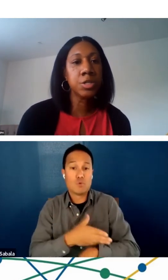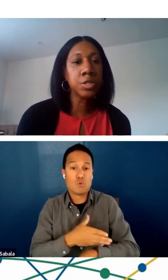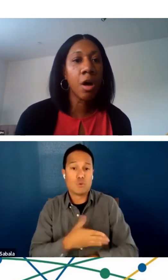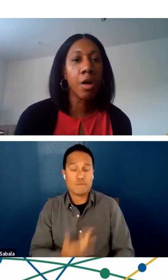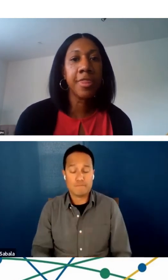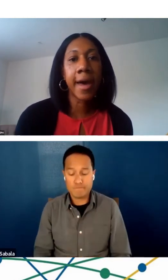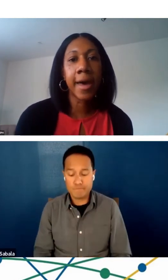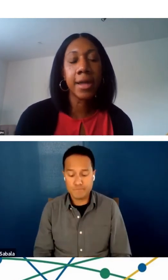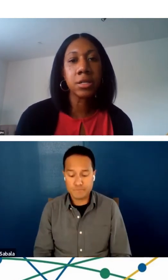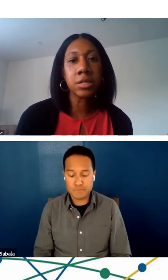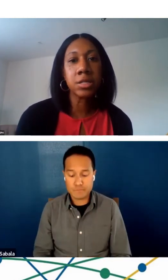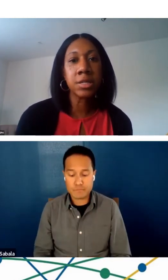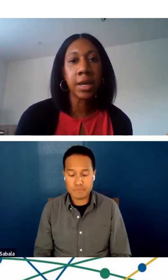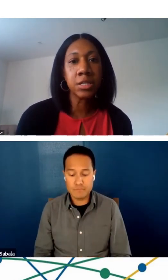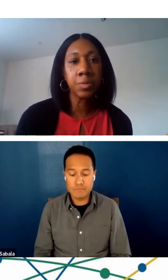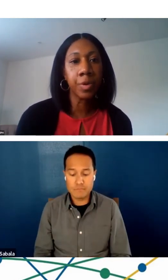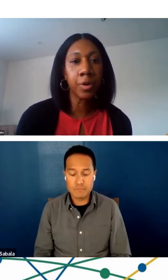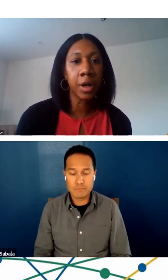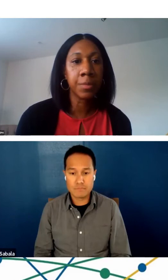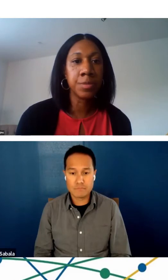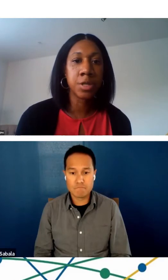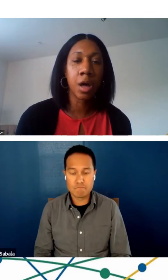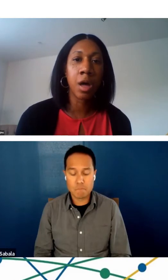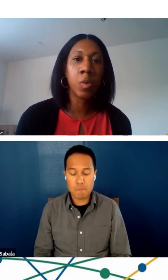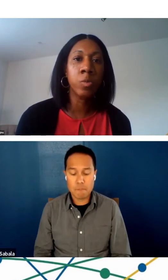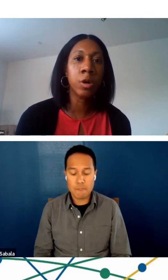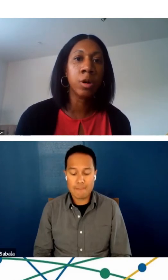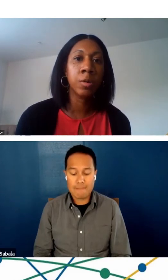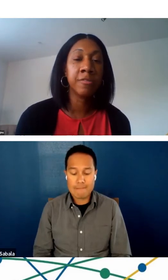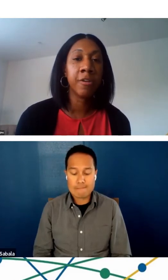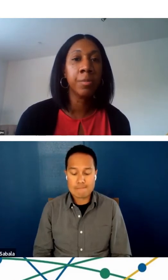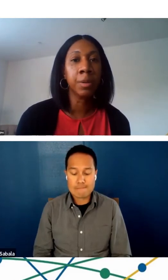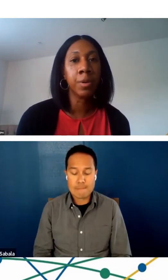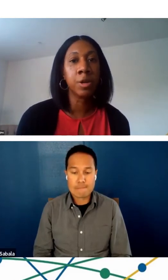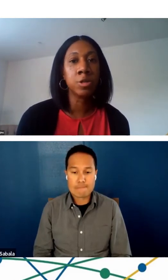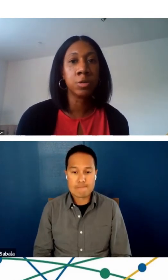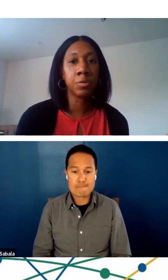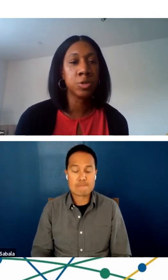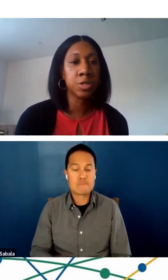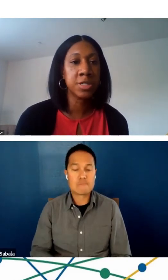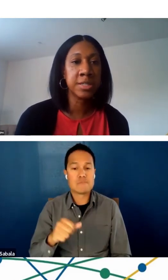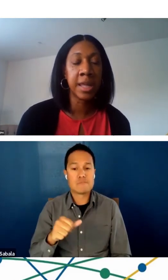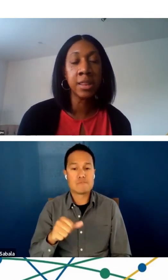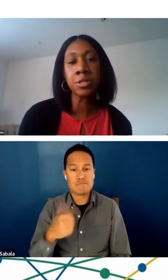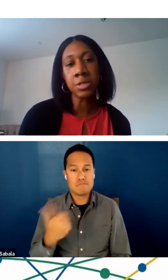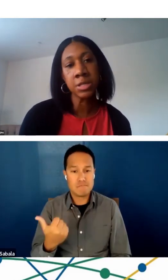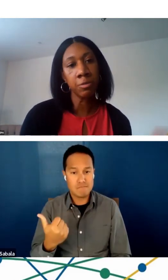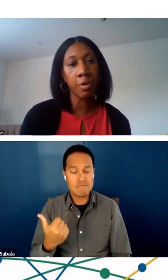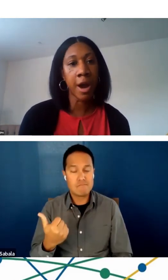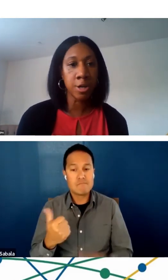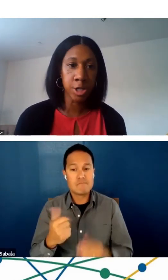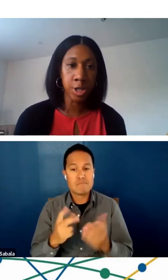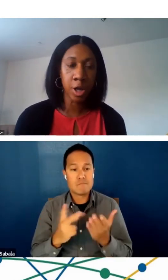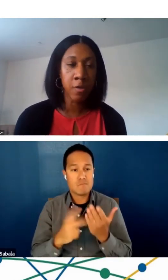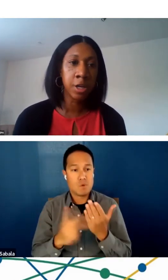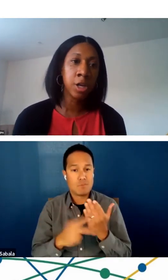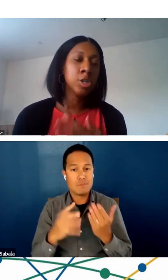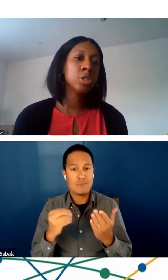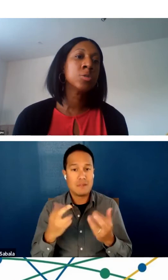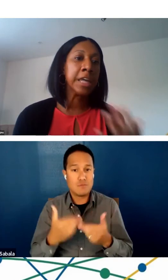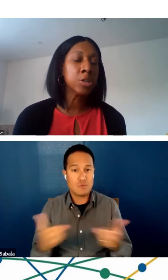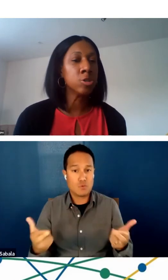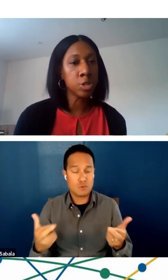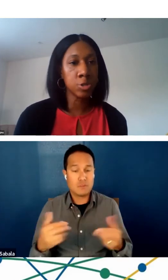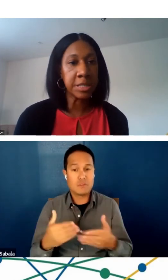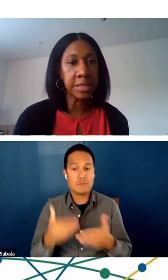We also saw that sites and programs were developing promotional resources. And this was even prior to COVID,